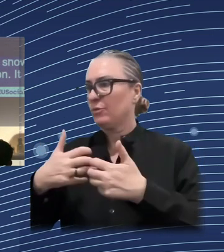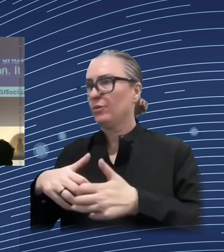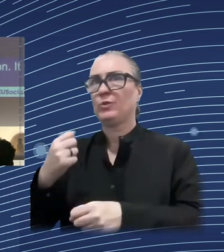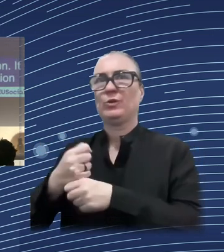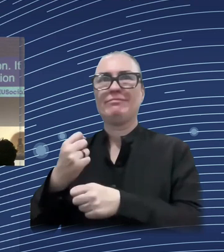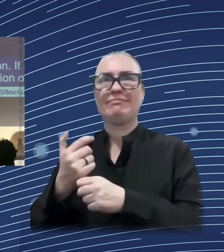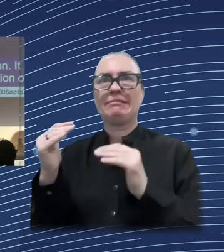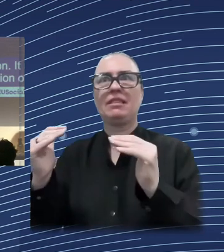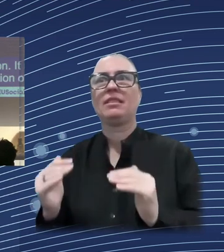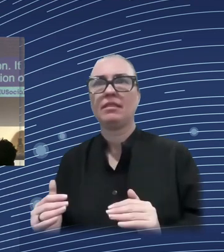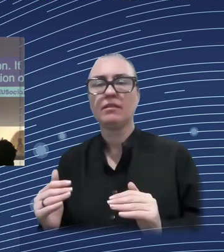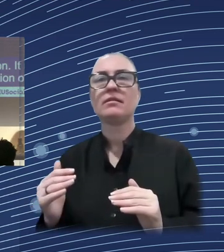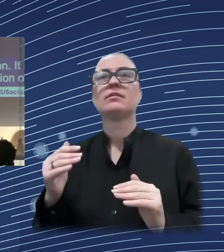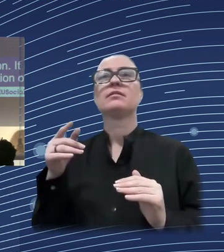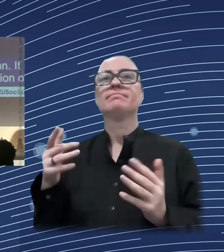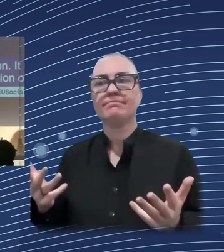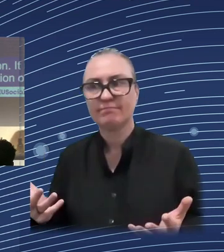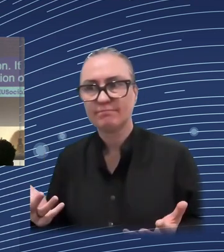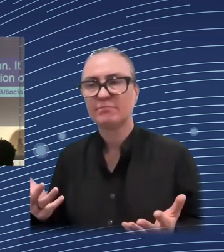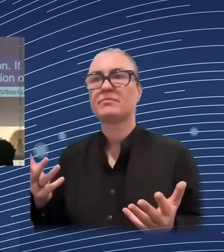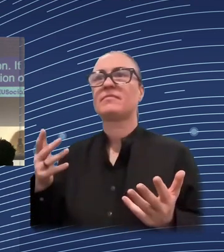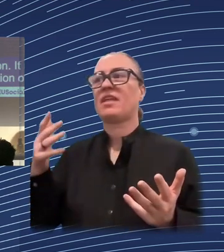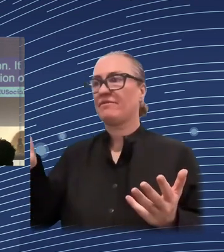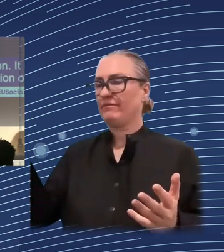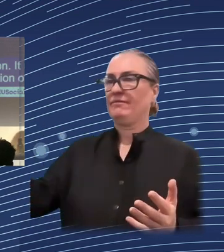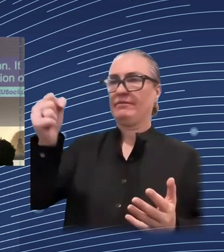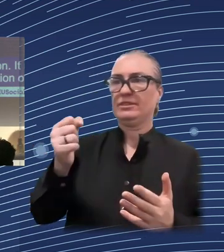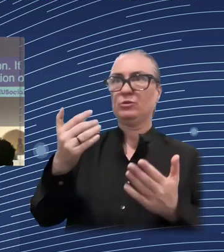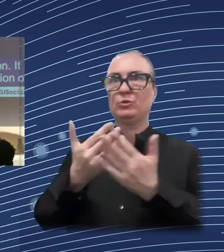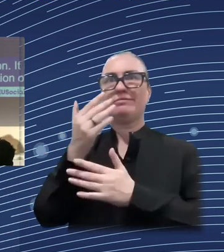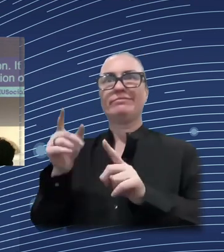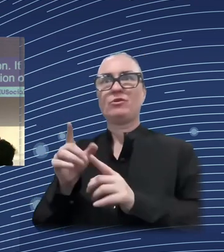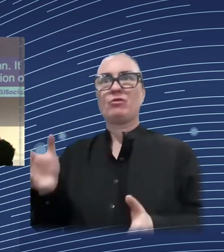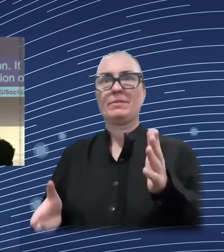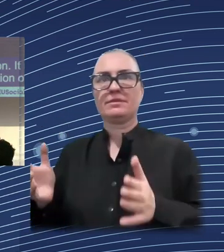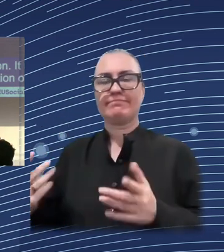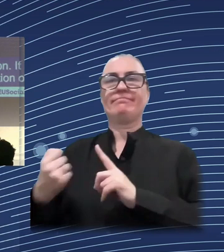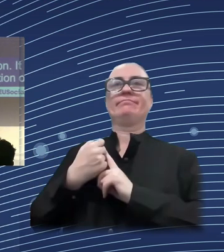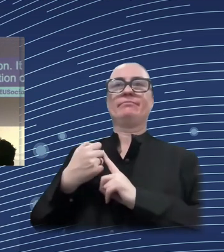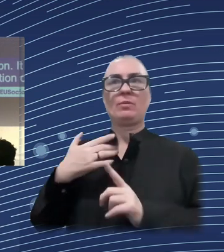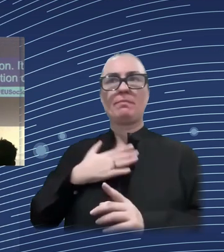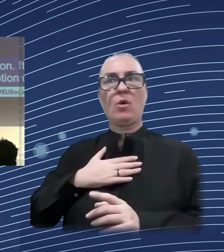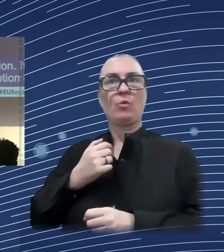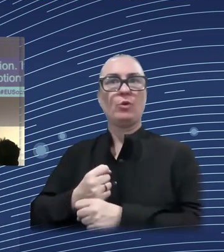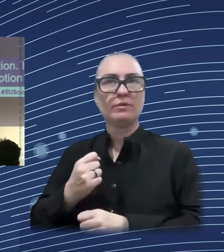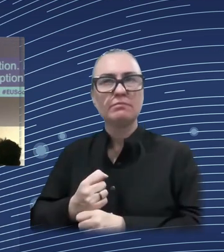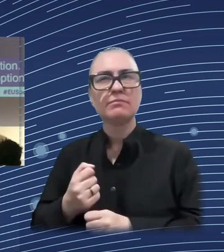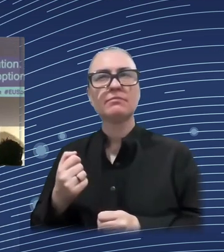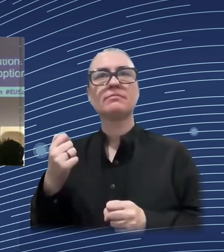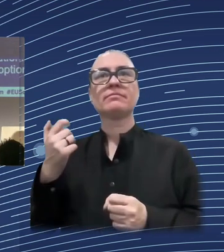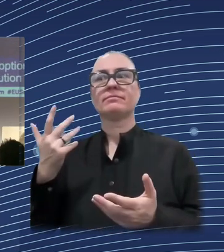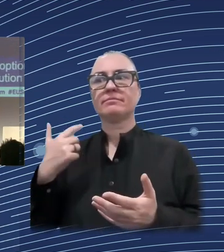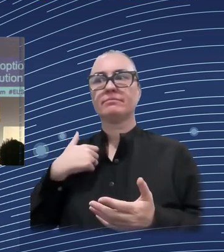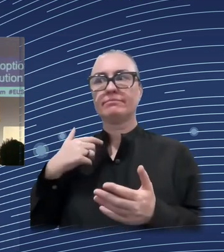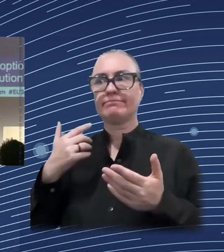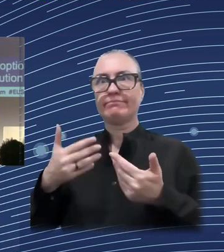and 2018 in a sample of European countries on the distribution of income. On the y-axis is the change in the Gini